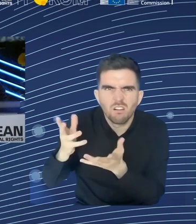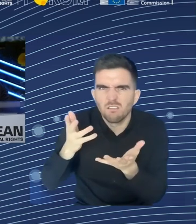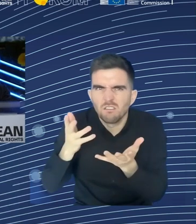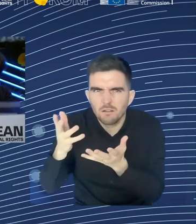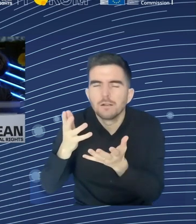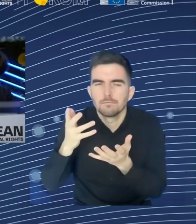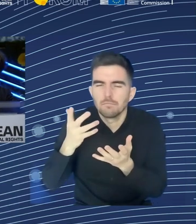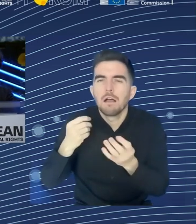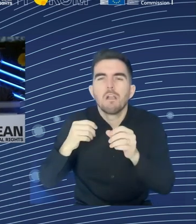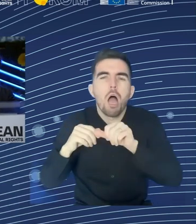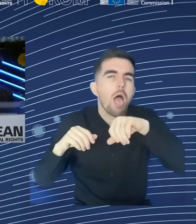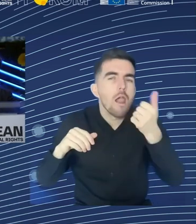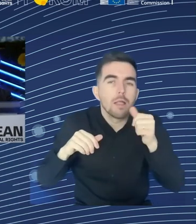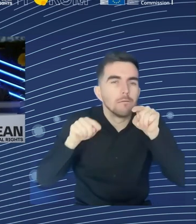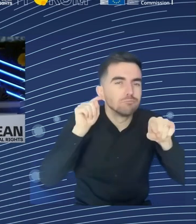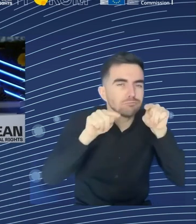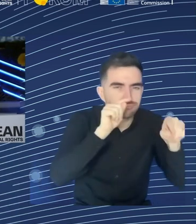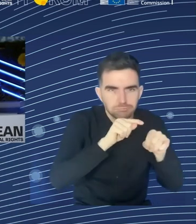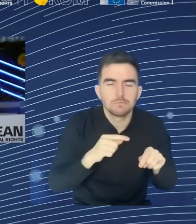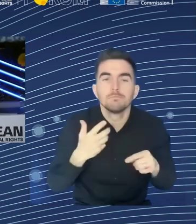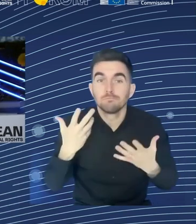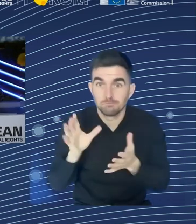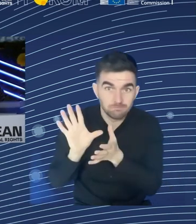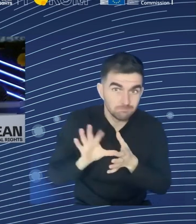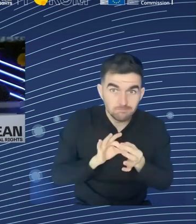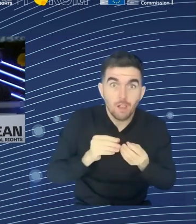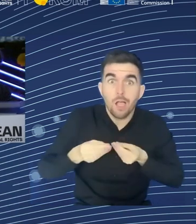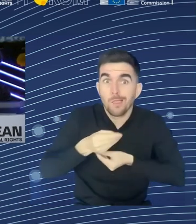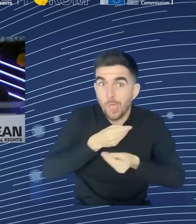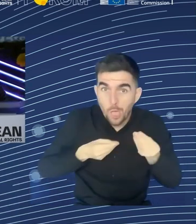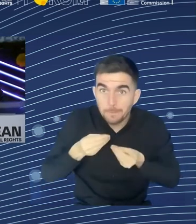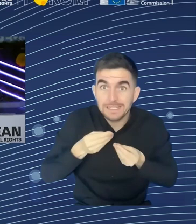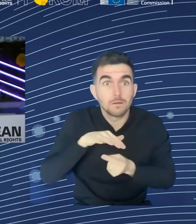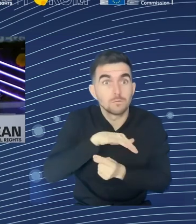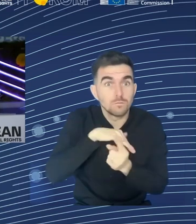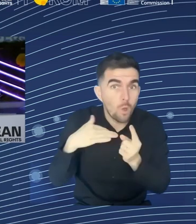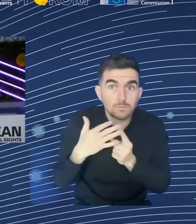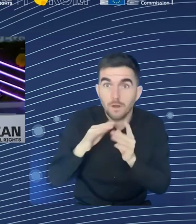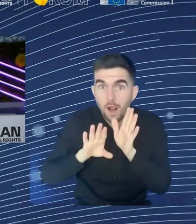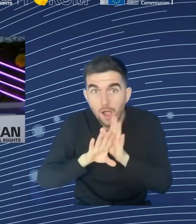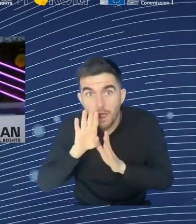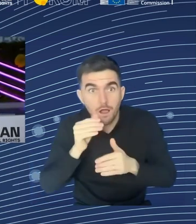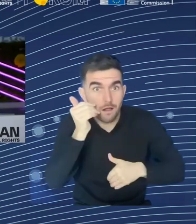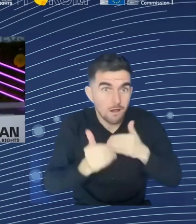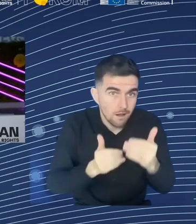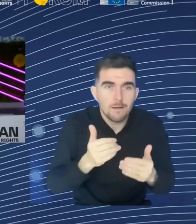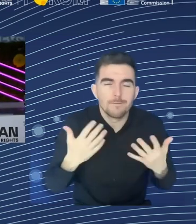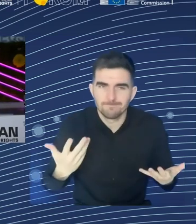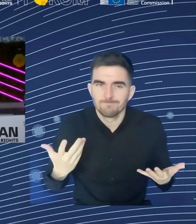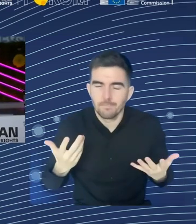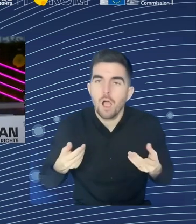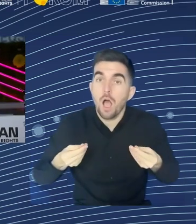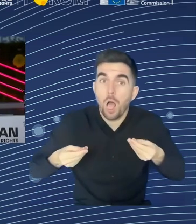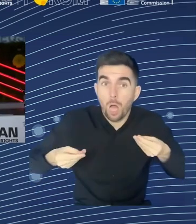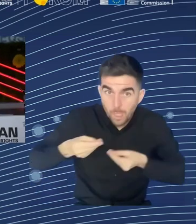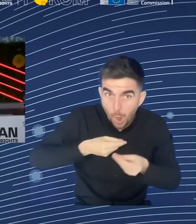economy, but especially the labor market have been quite resilient in the light of the two crises that we've had, COVID pandemic, then Russia's war